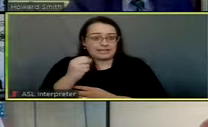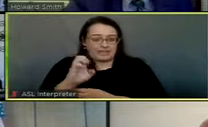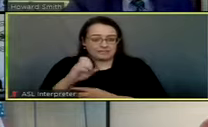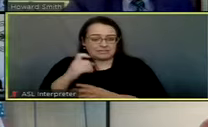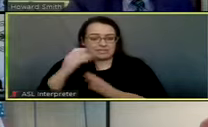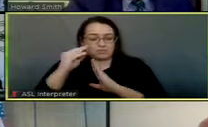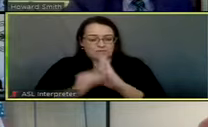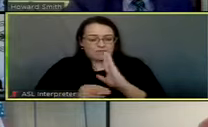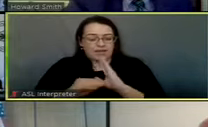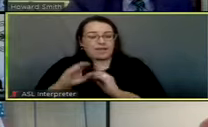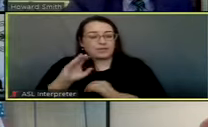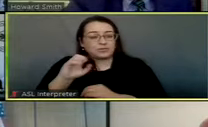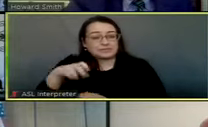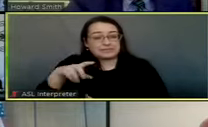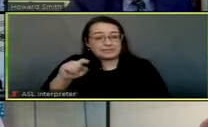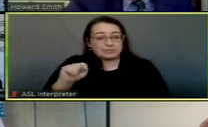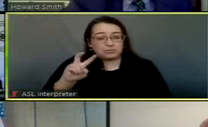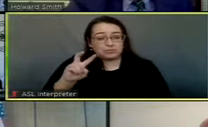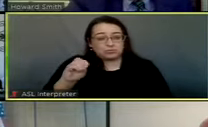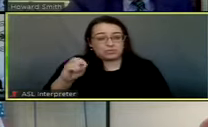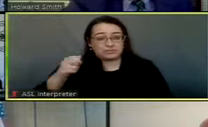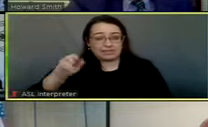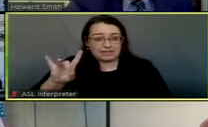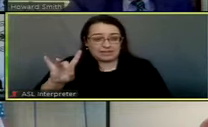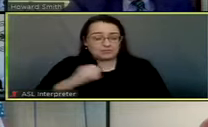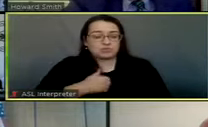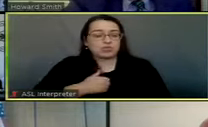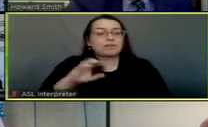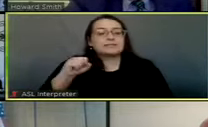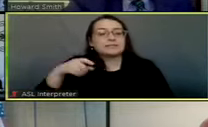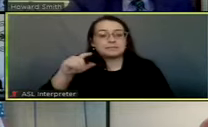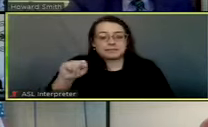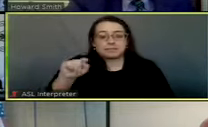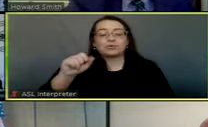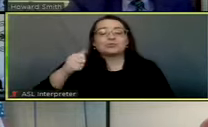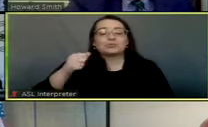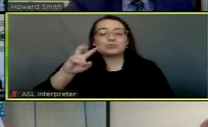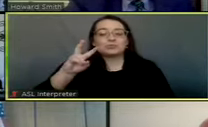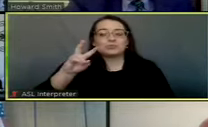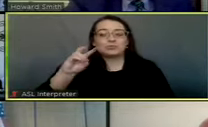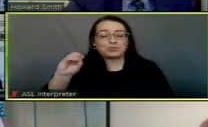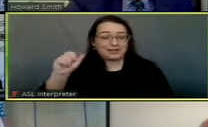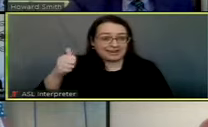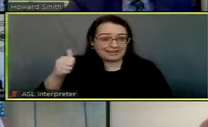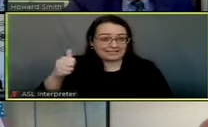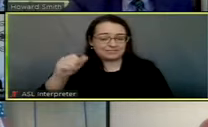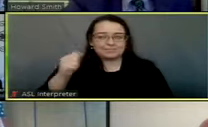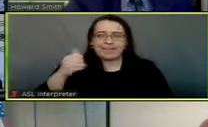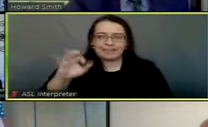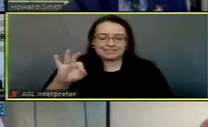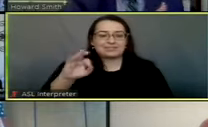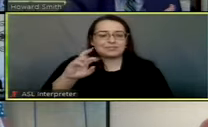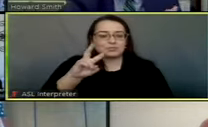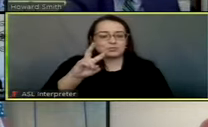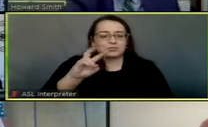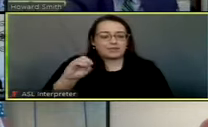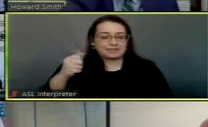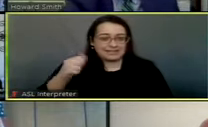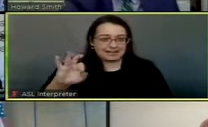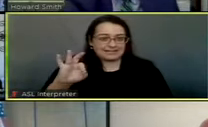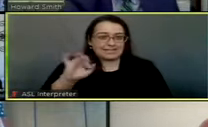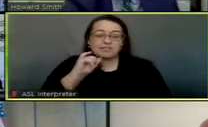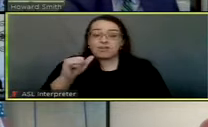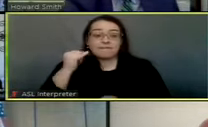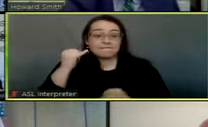in September of 2018. I'm sorry, in September of 2019. It didn't receive final resolution